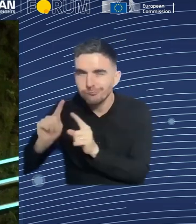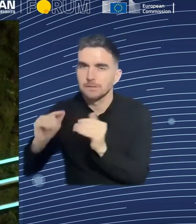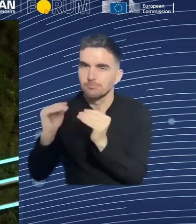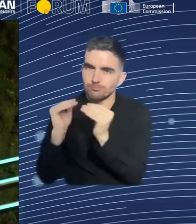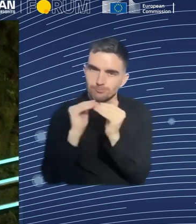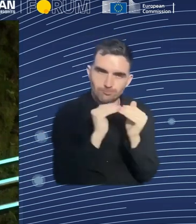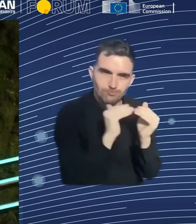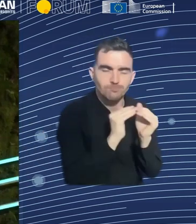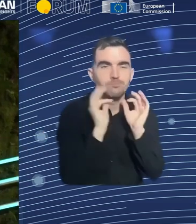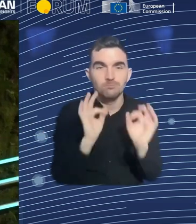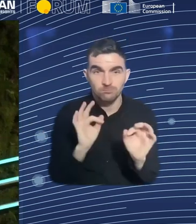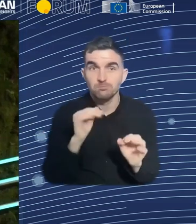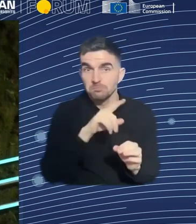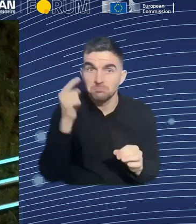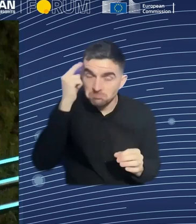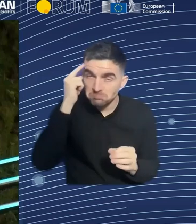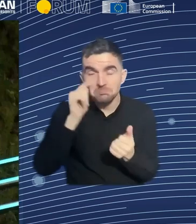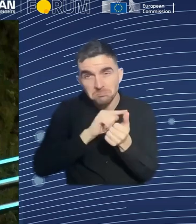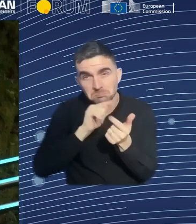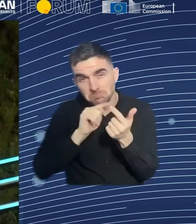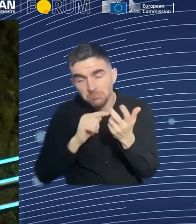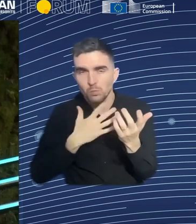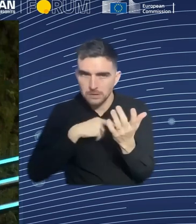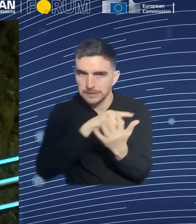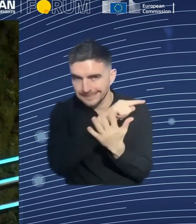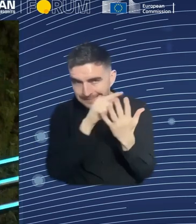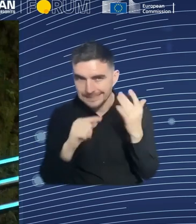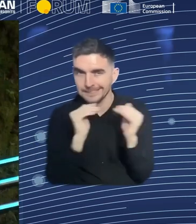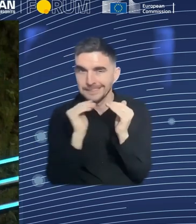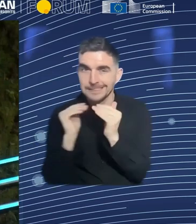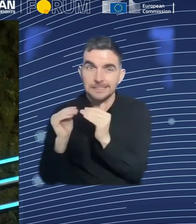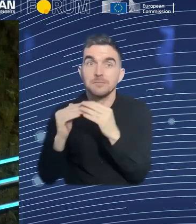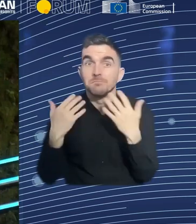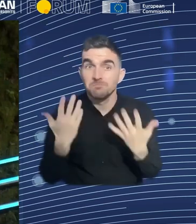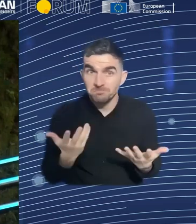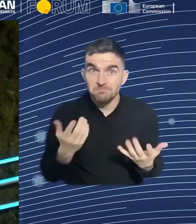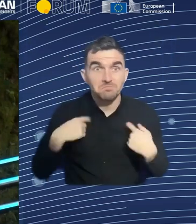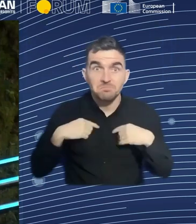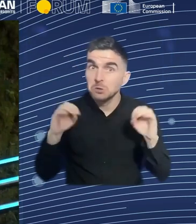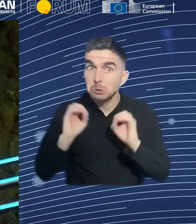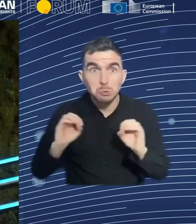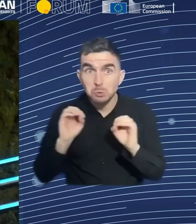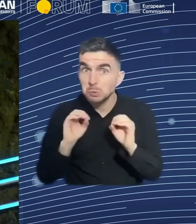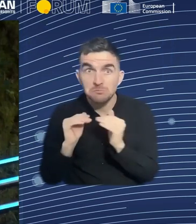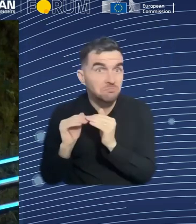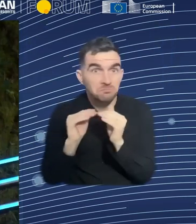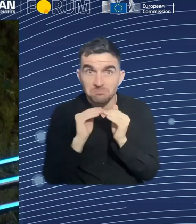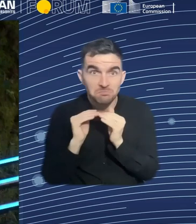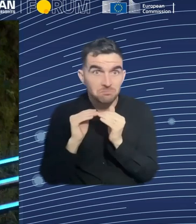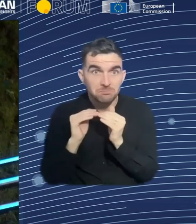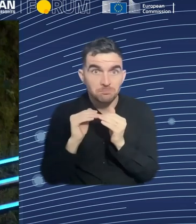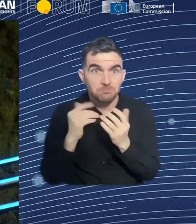equality in the minds that are creating the AI, we're going to basically not realize